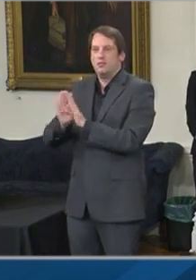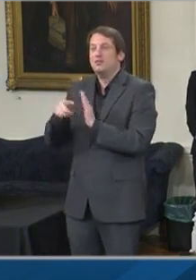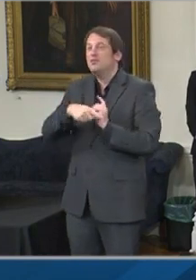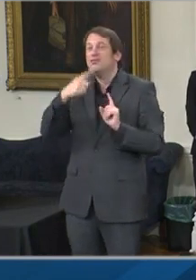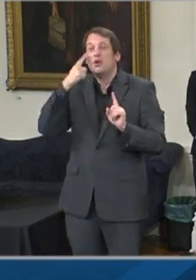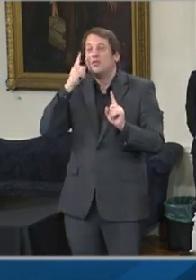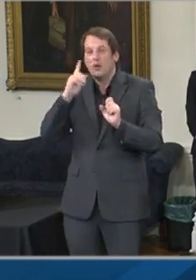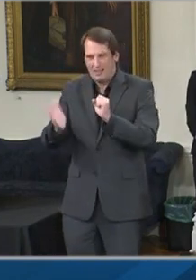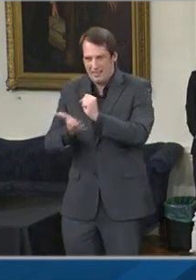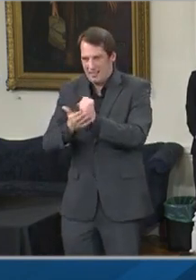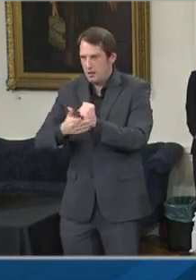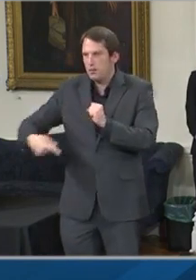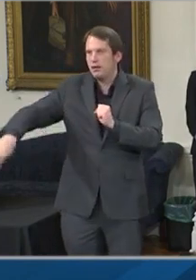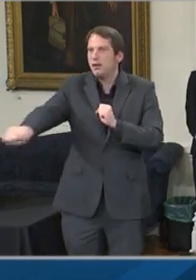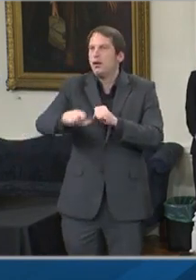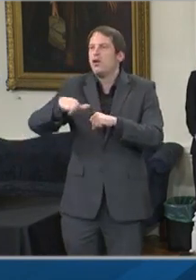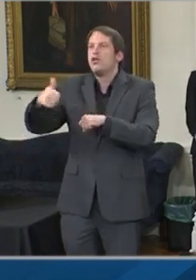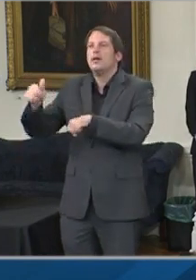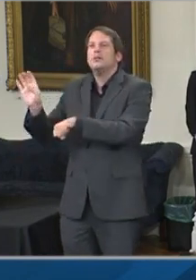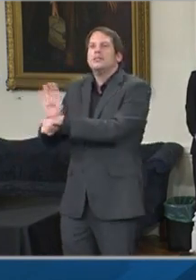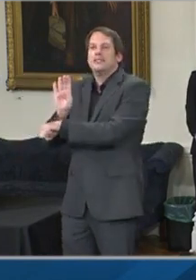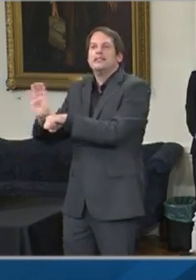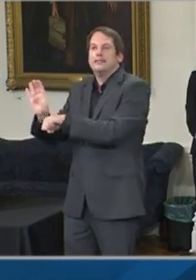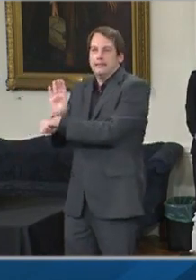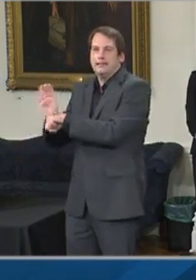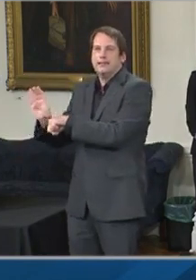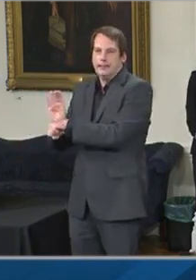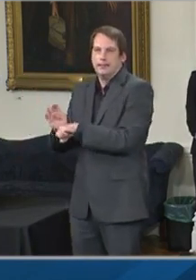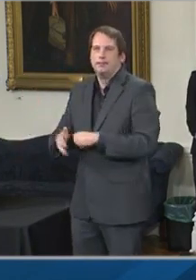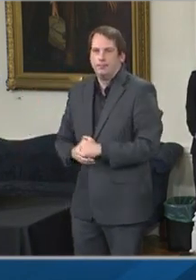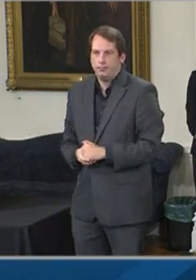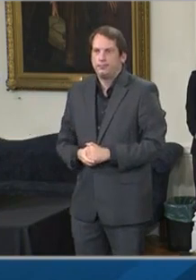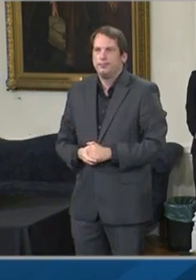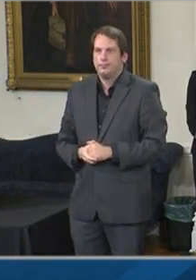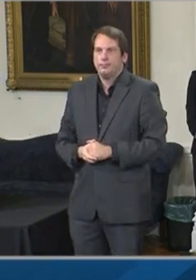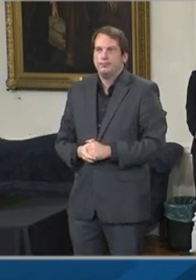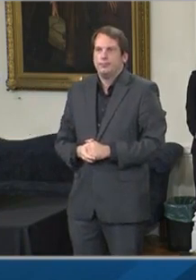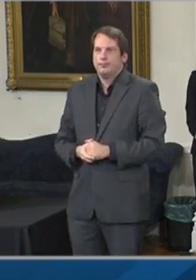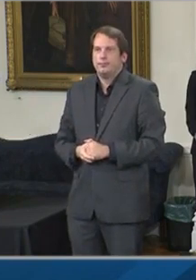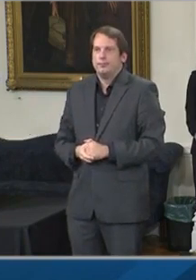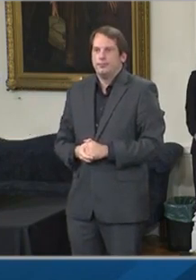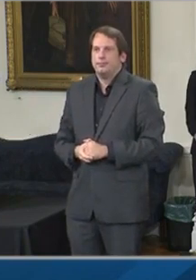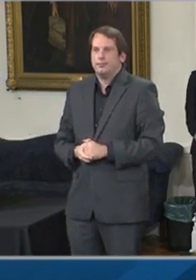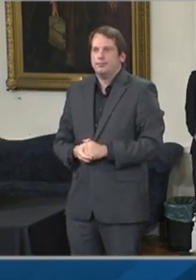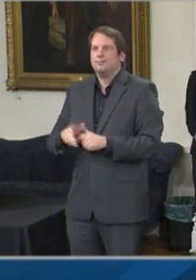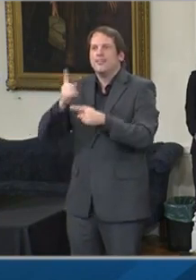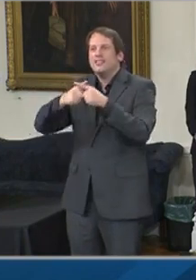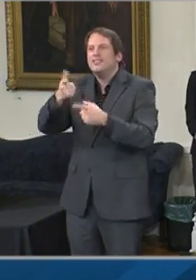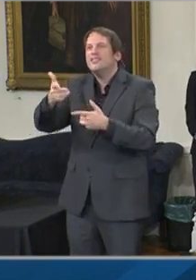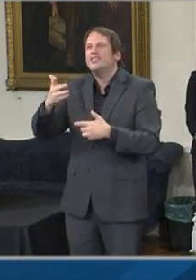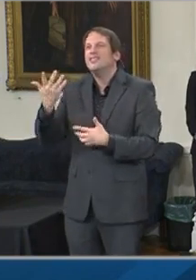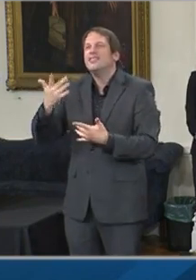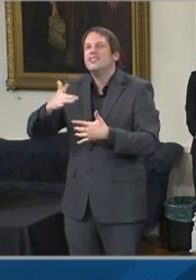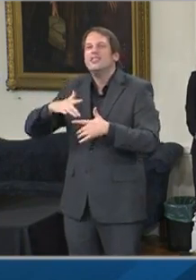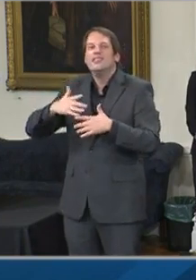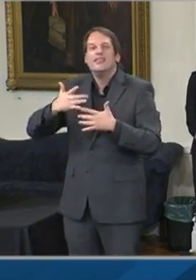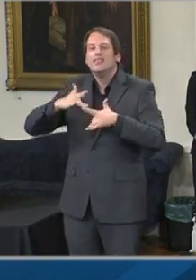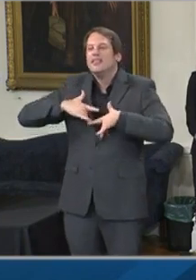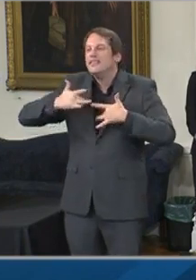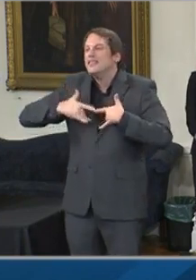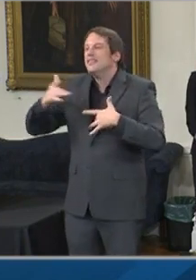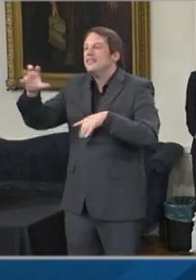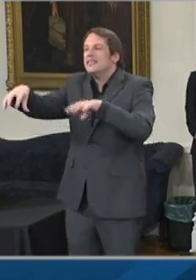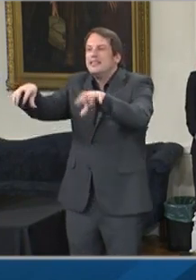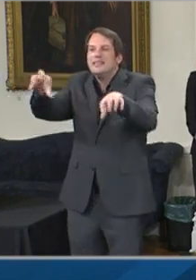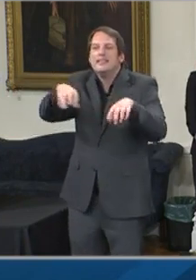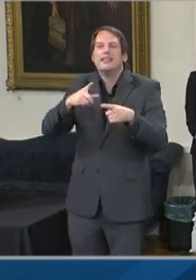and local entertainment venues in our 33 Maryland Main Street organizations as well as the eight Baltimore City